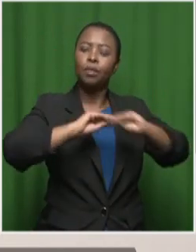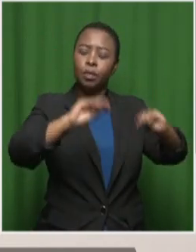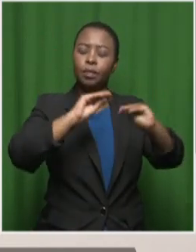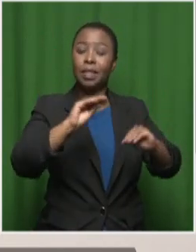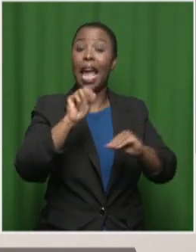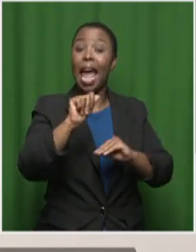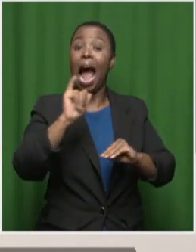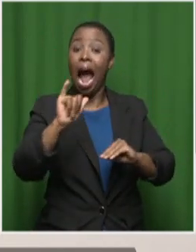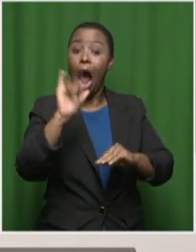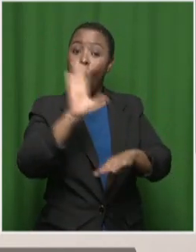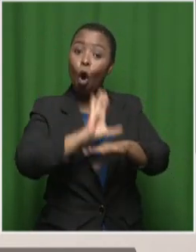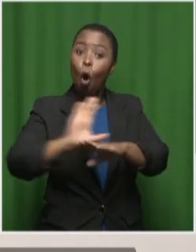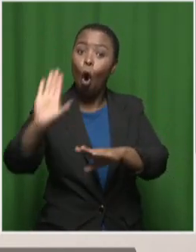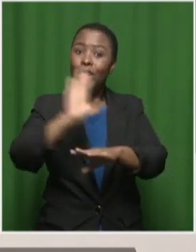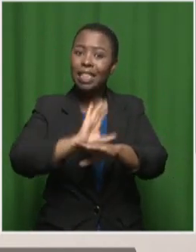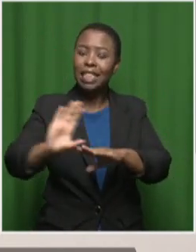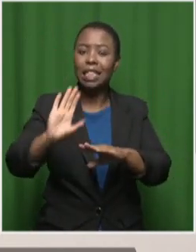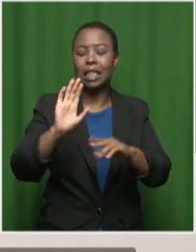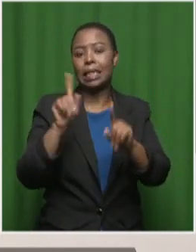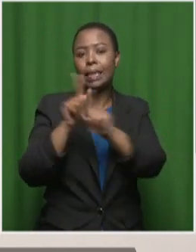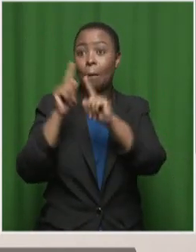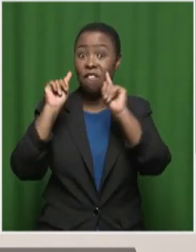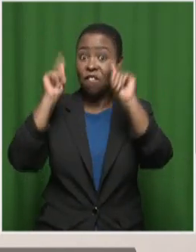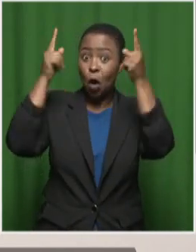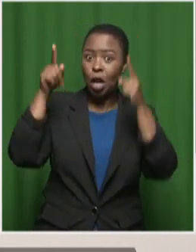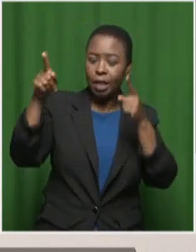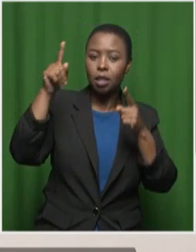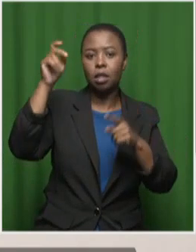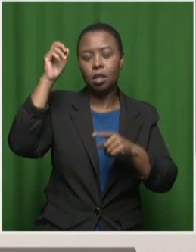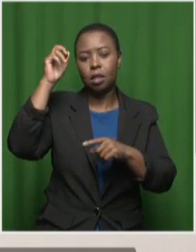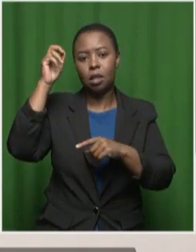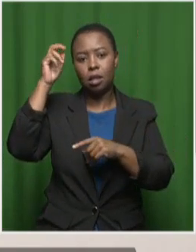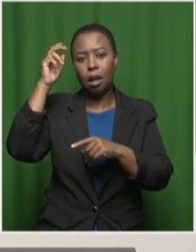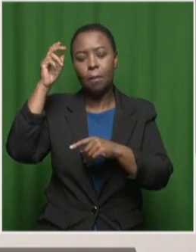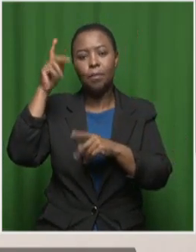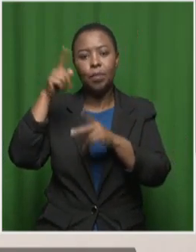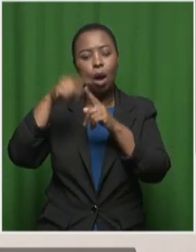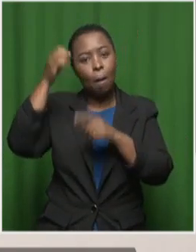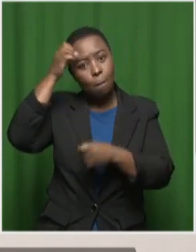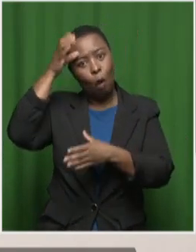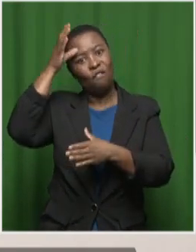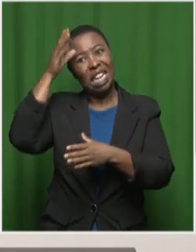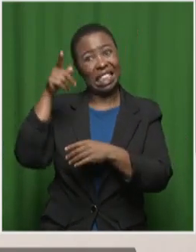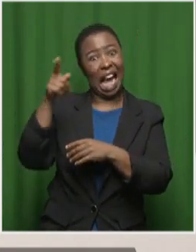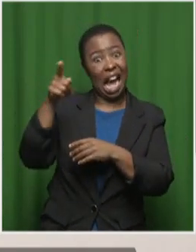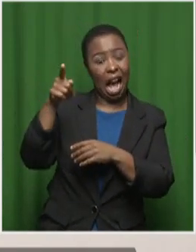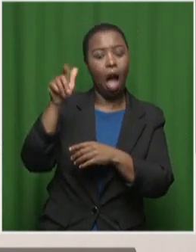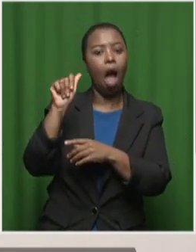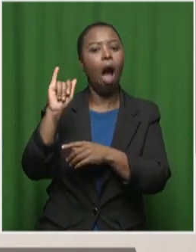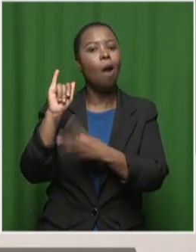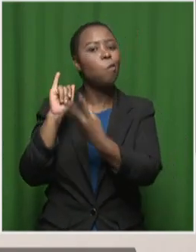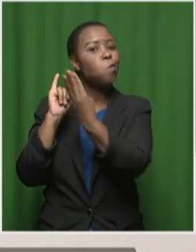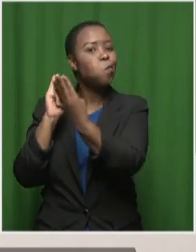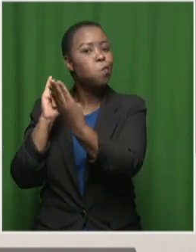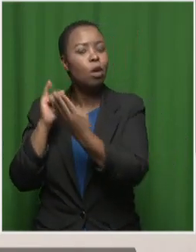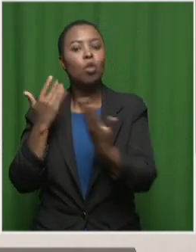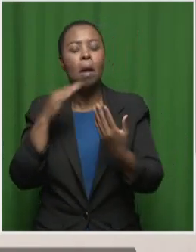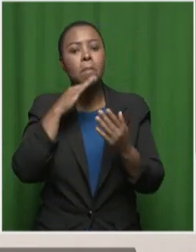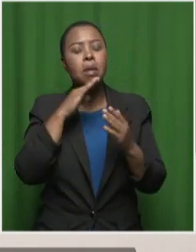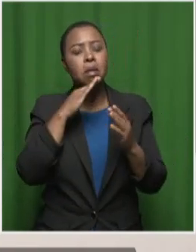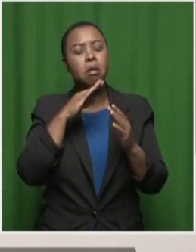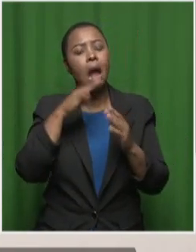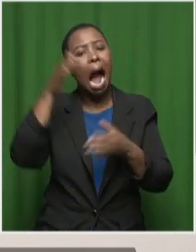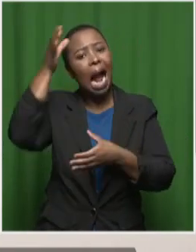courses and the like. Wits even has a professor of AI. So you can see it's already part of the academic